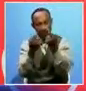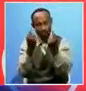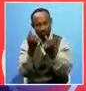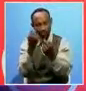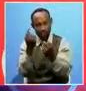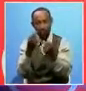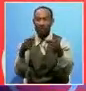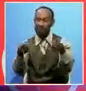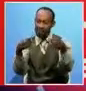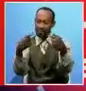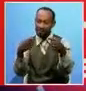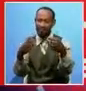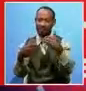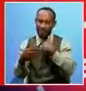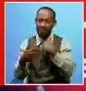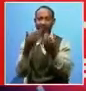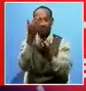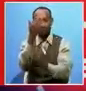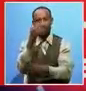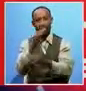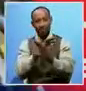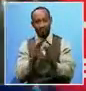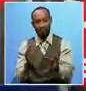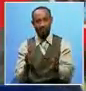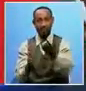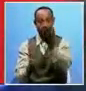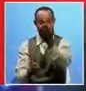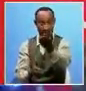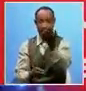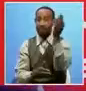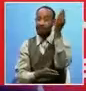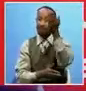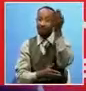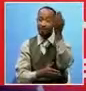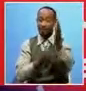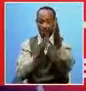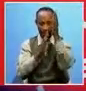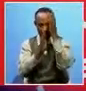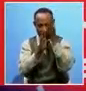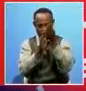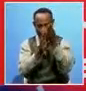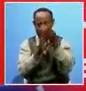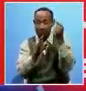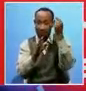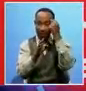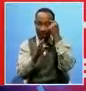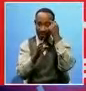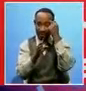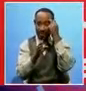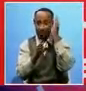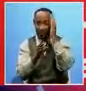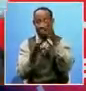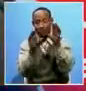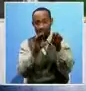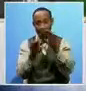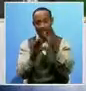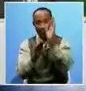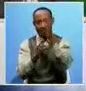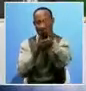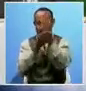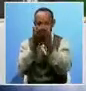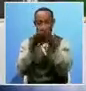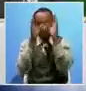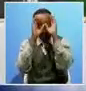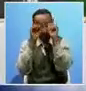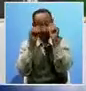poverty. And my address this morning is to just focus on the fact that the government is going to do its part and the president